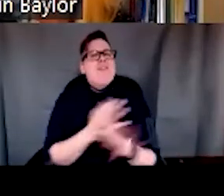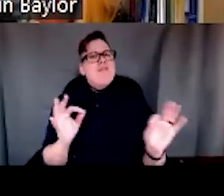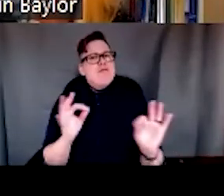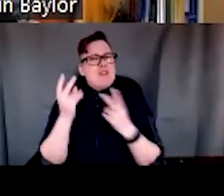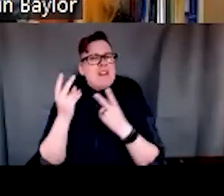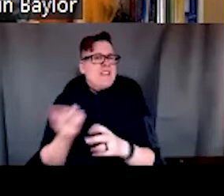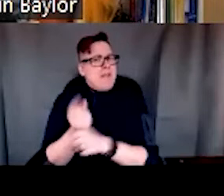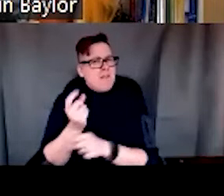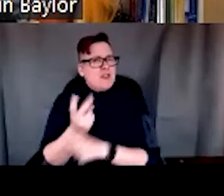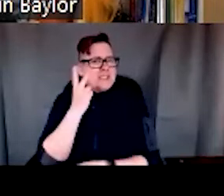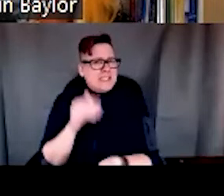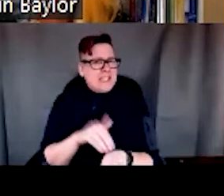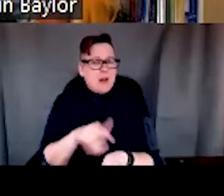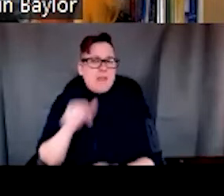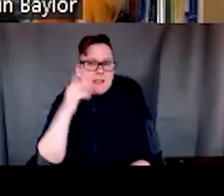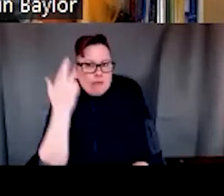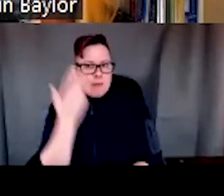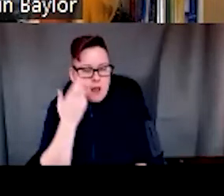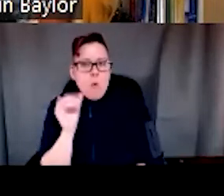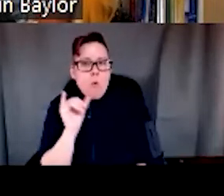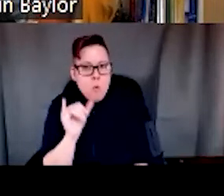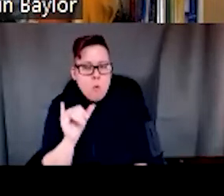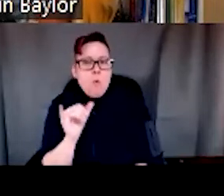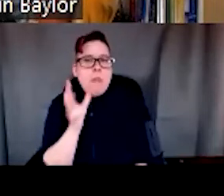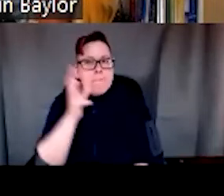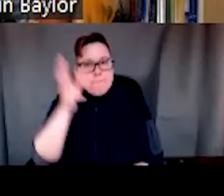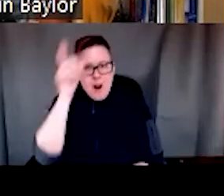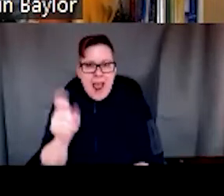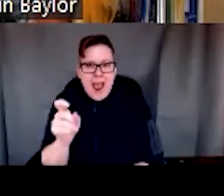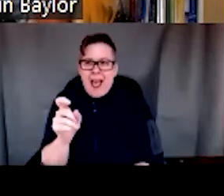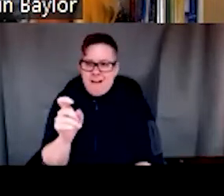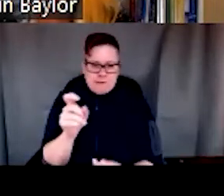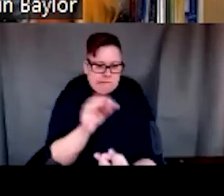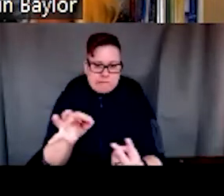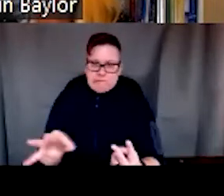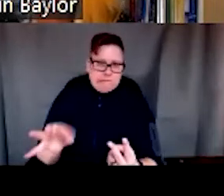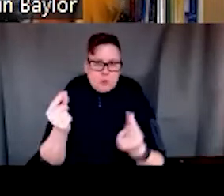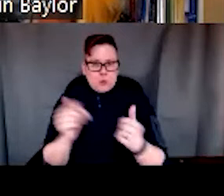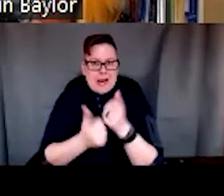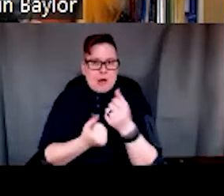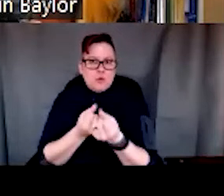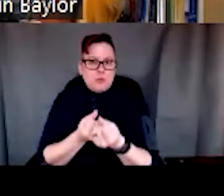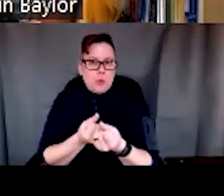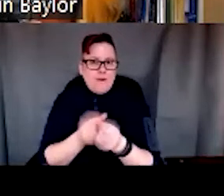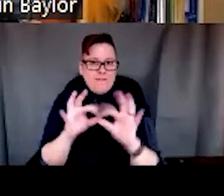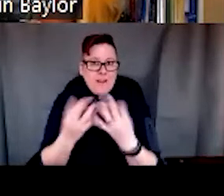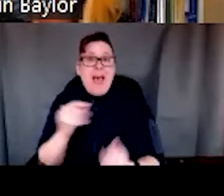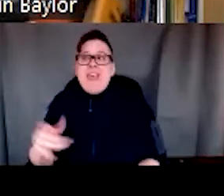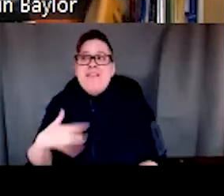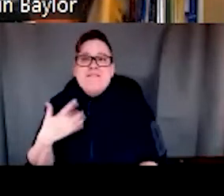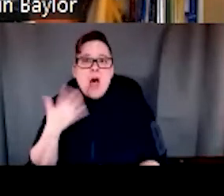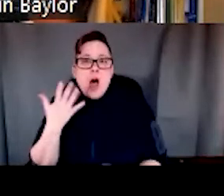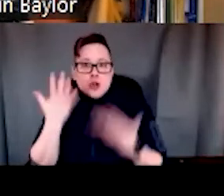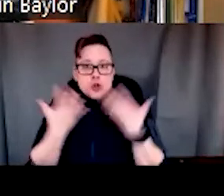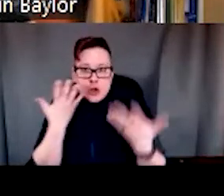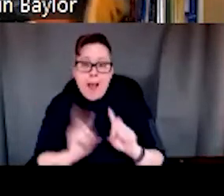choices that children in the community had to make to help support their families. Um, and how ashamed, um, they felt to be